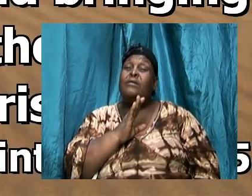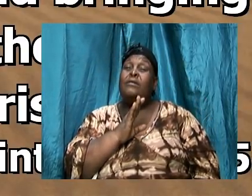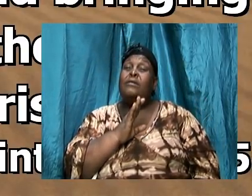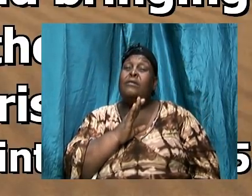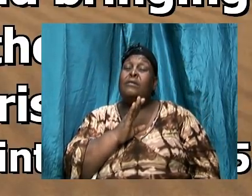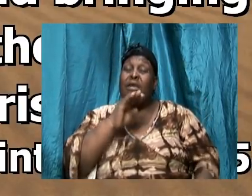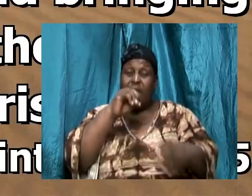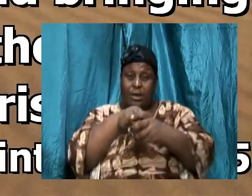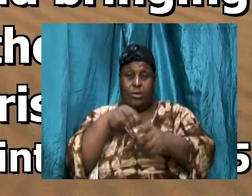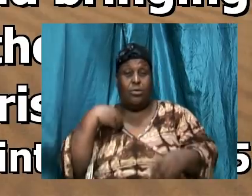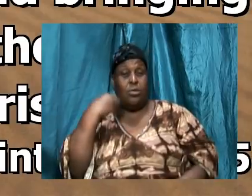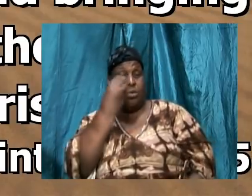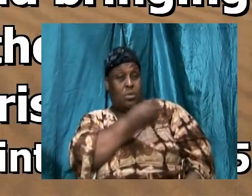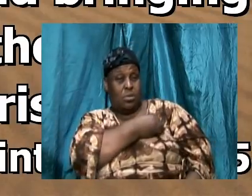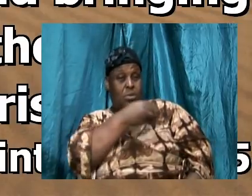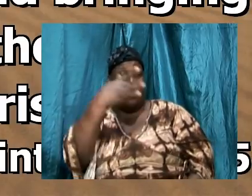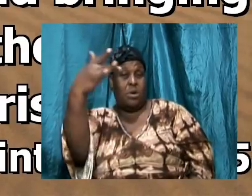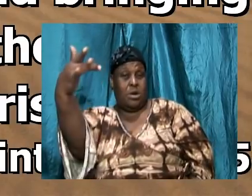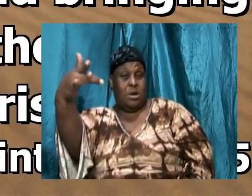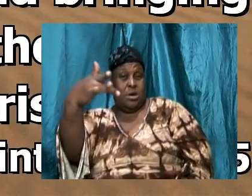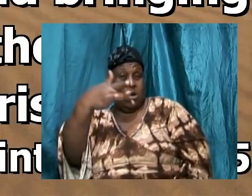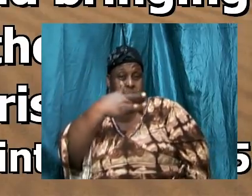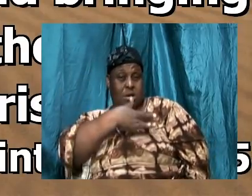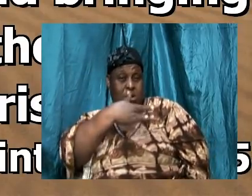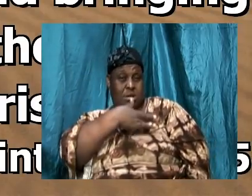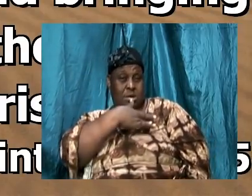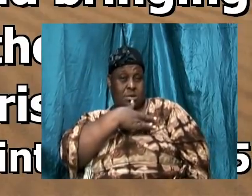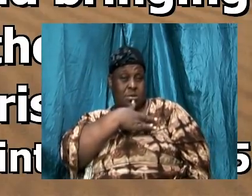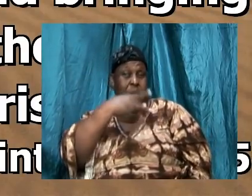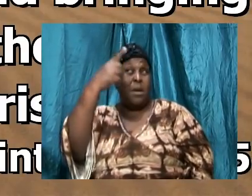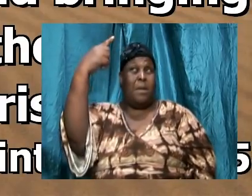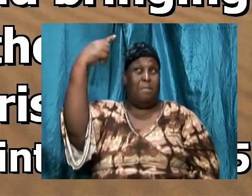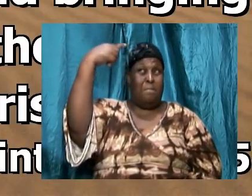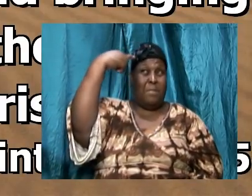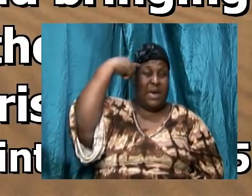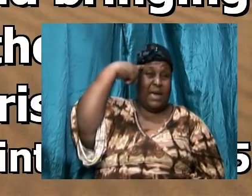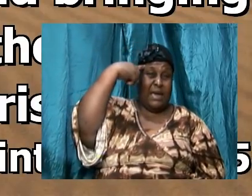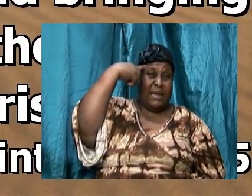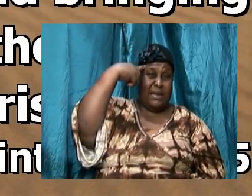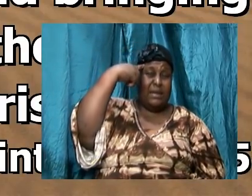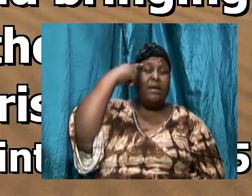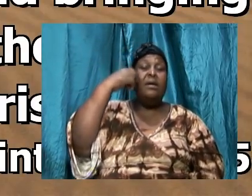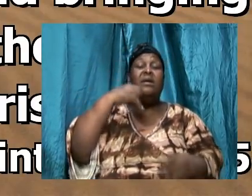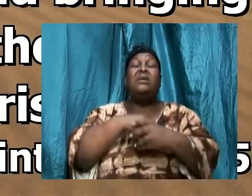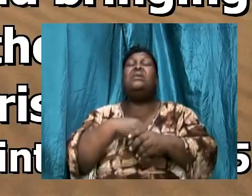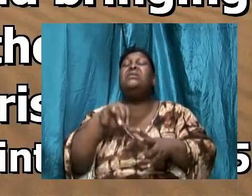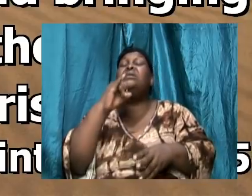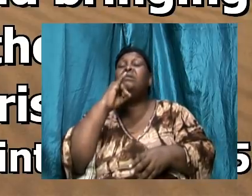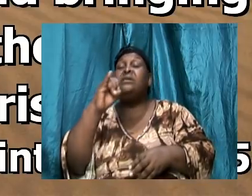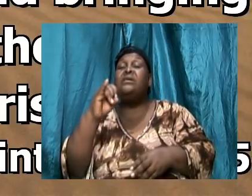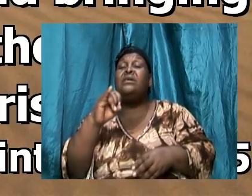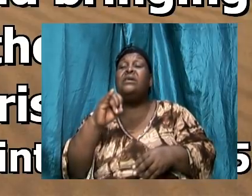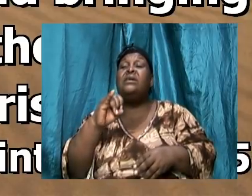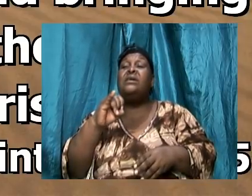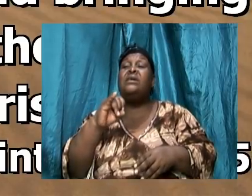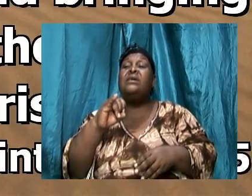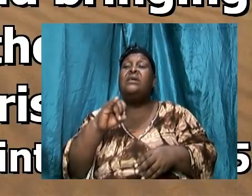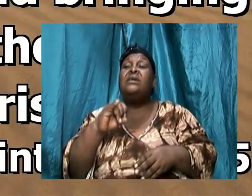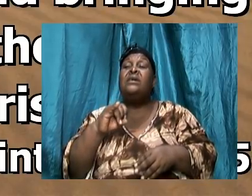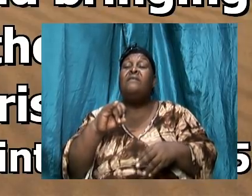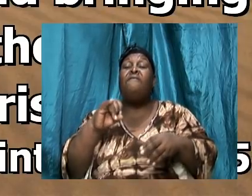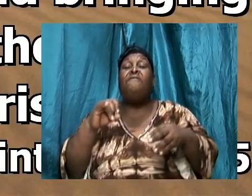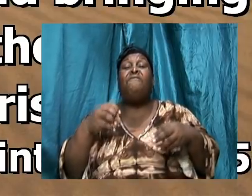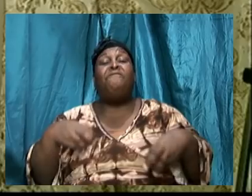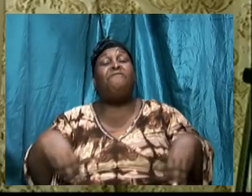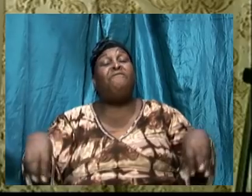in our hearts, in our minds. It is extremely, extremely